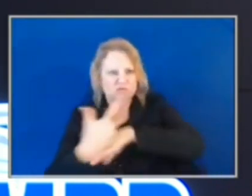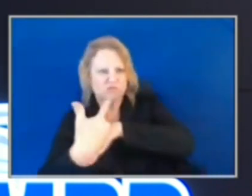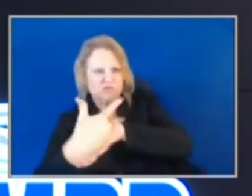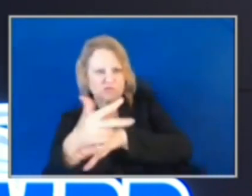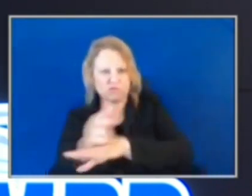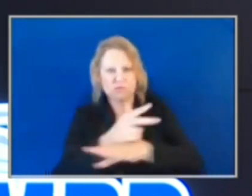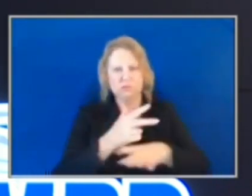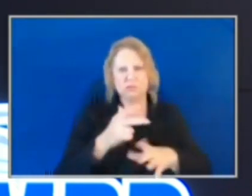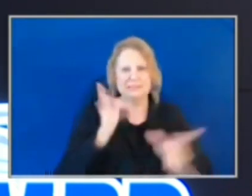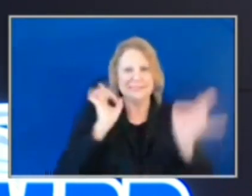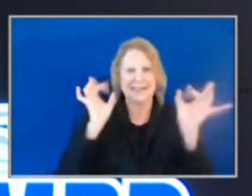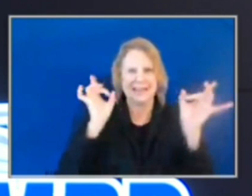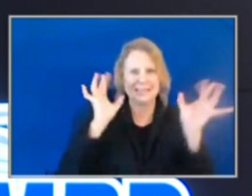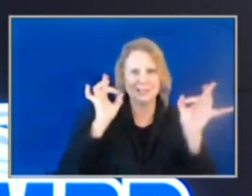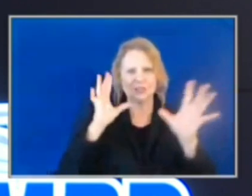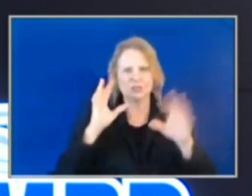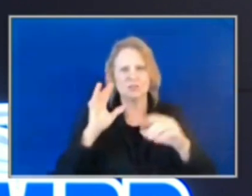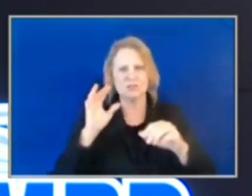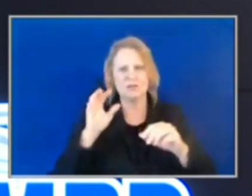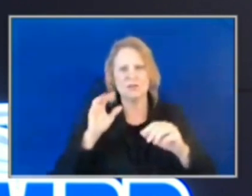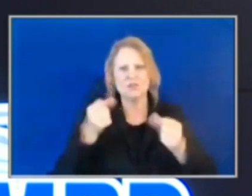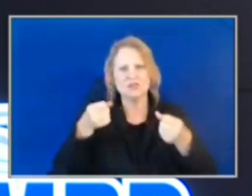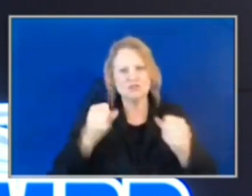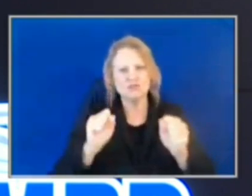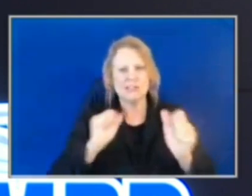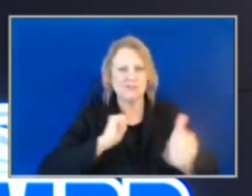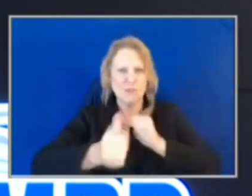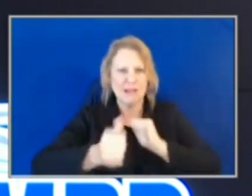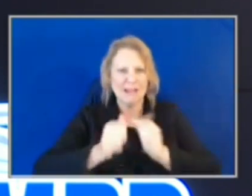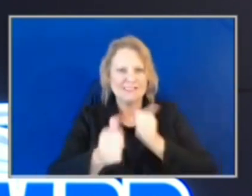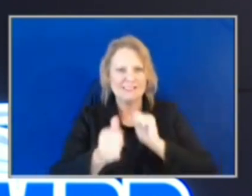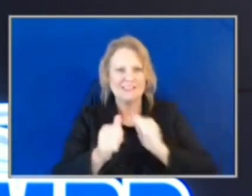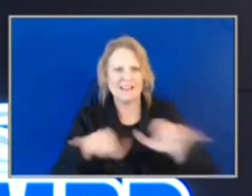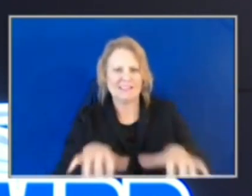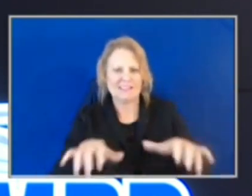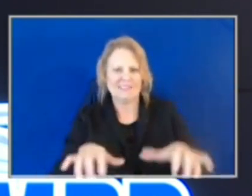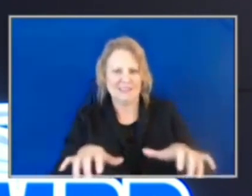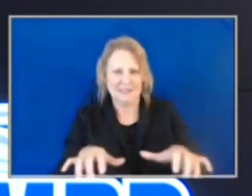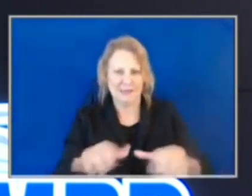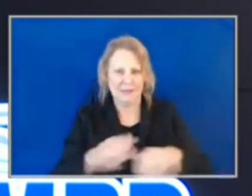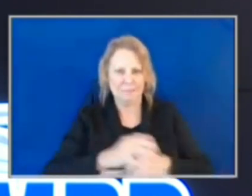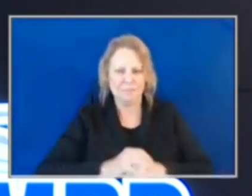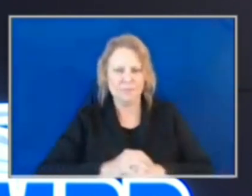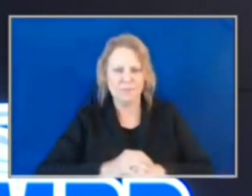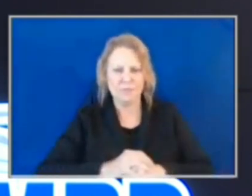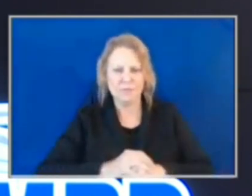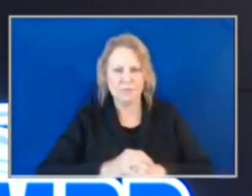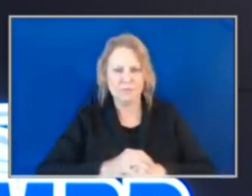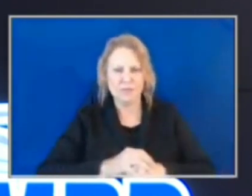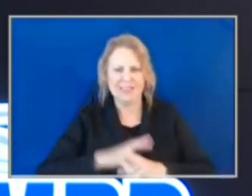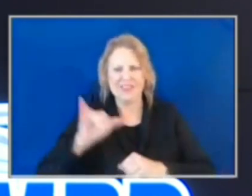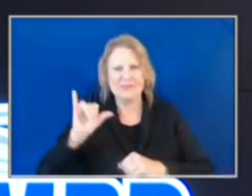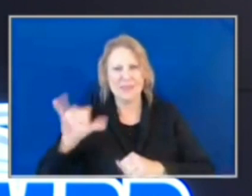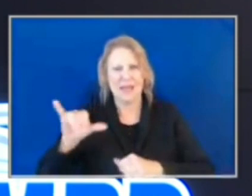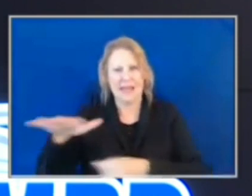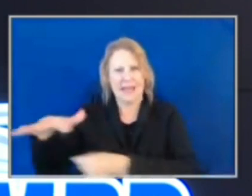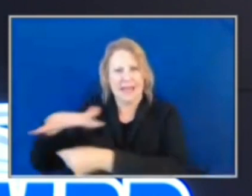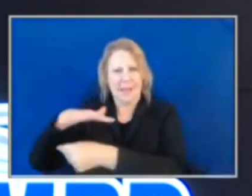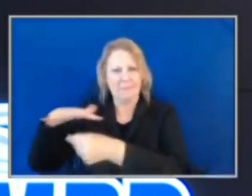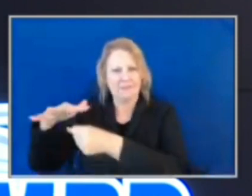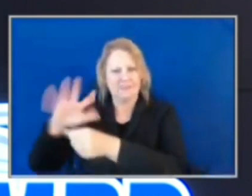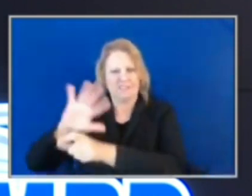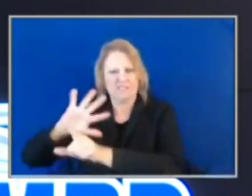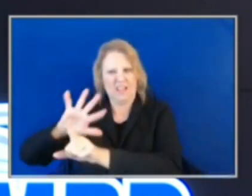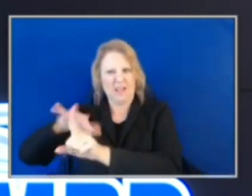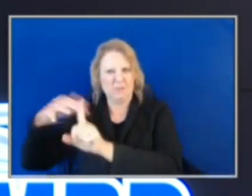and perform street racing activity. If this atmosphere just creates an atmosphere of